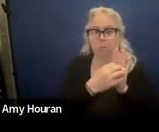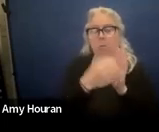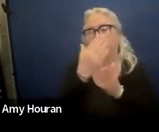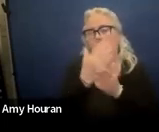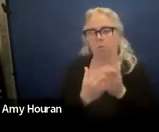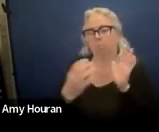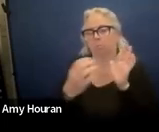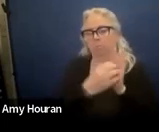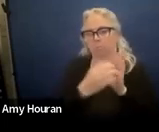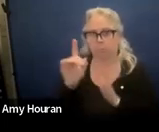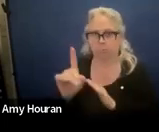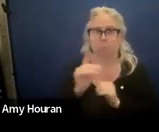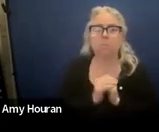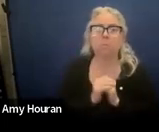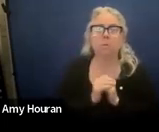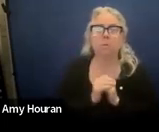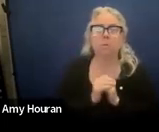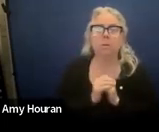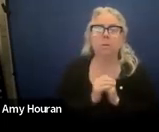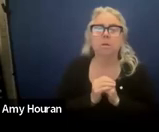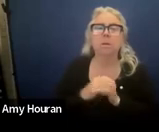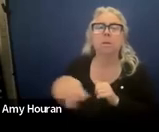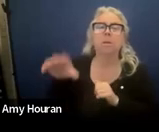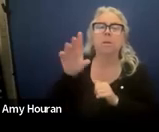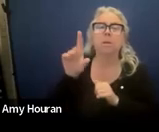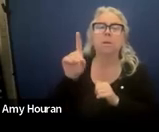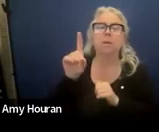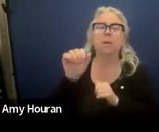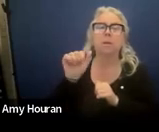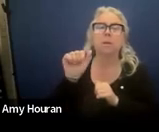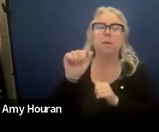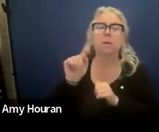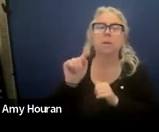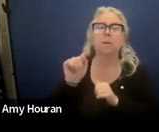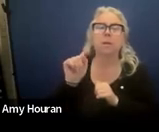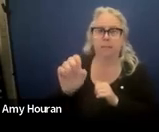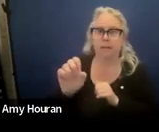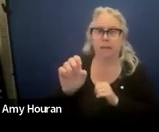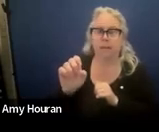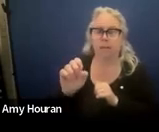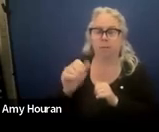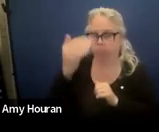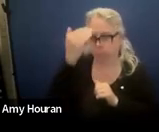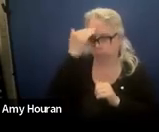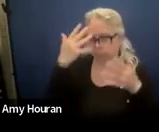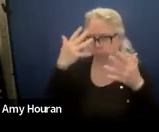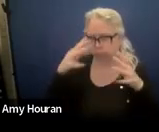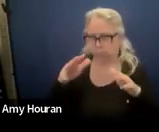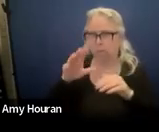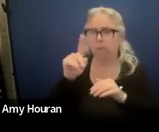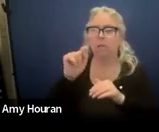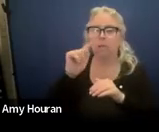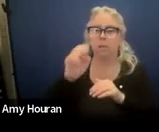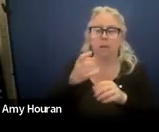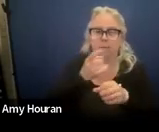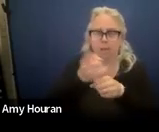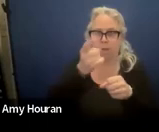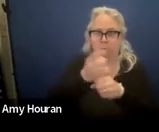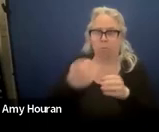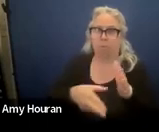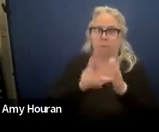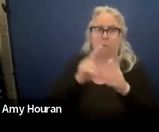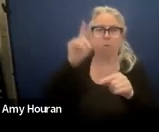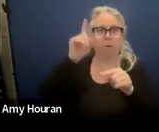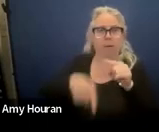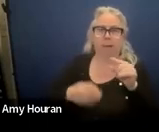part of section one is the date so the as everybody knows the date of the annual review must not exceed that